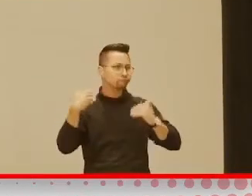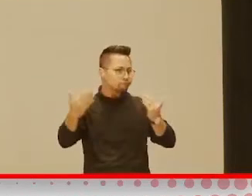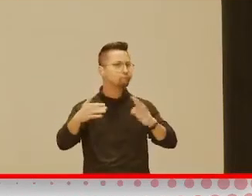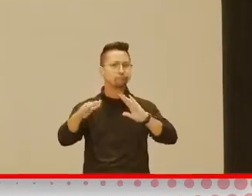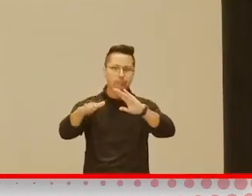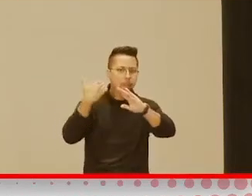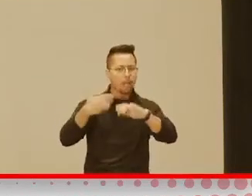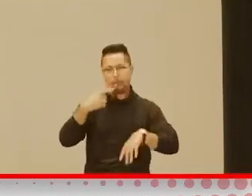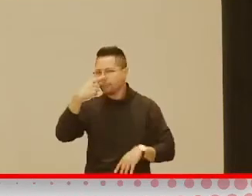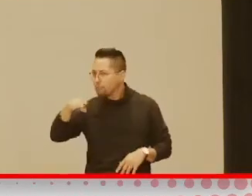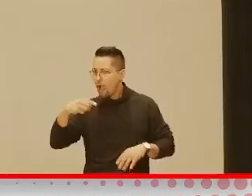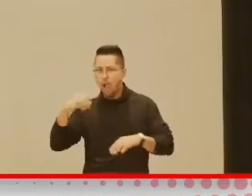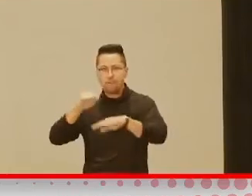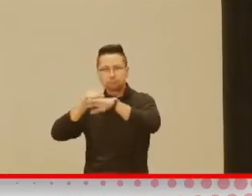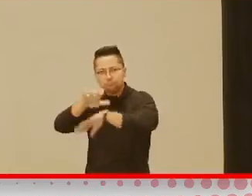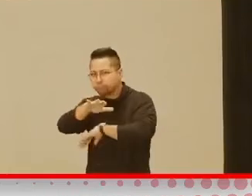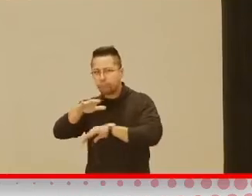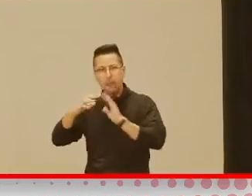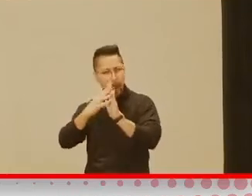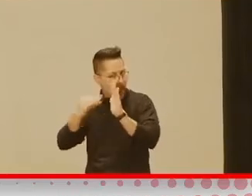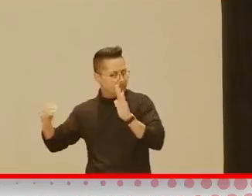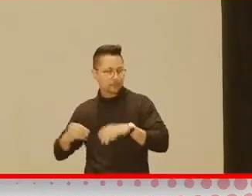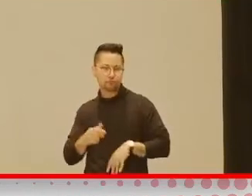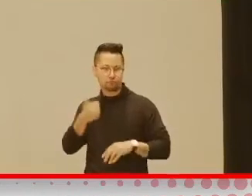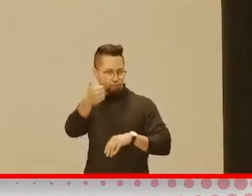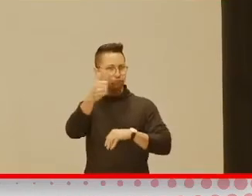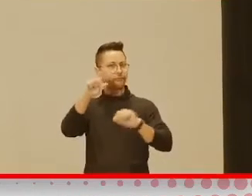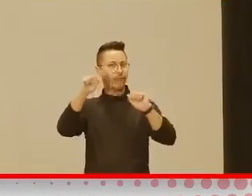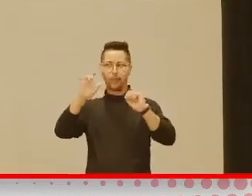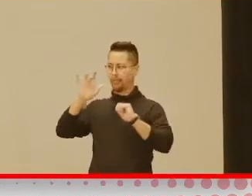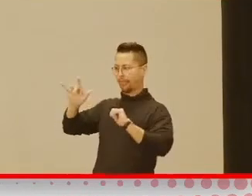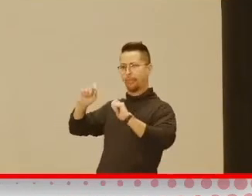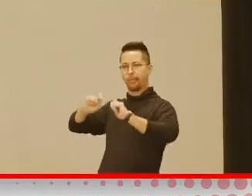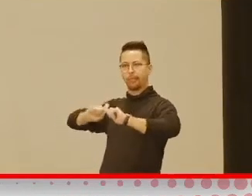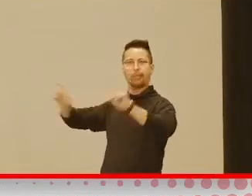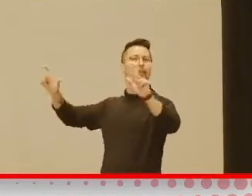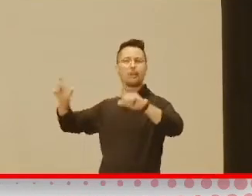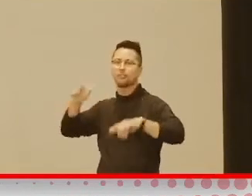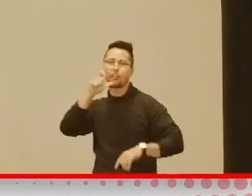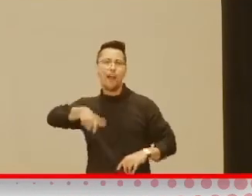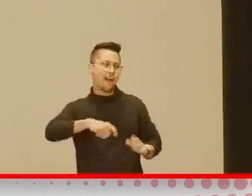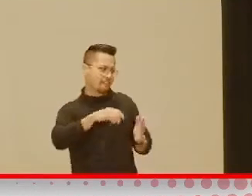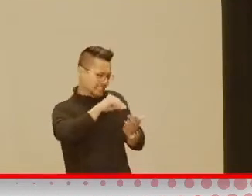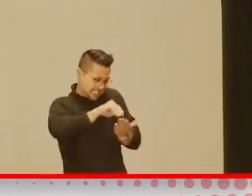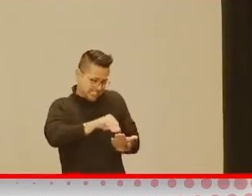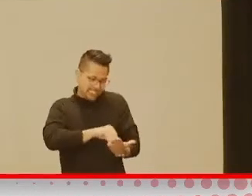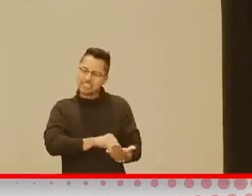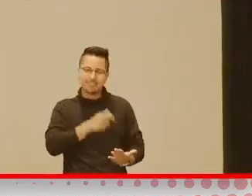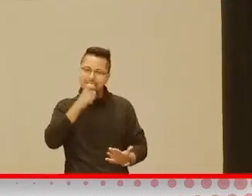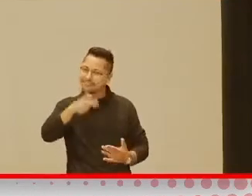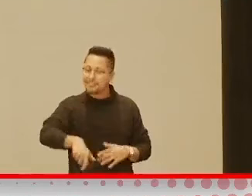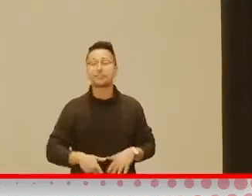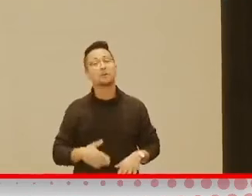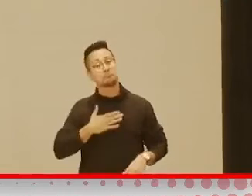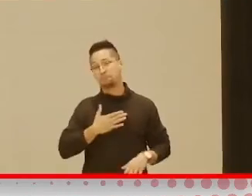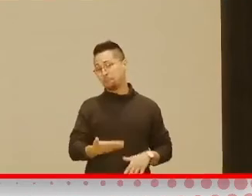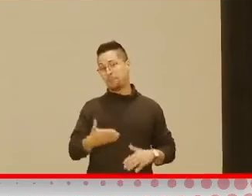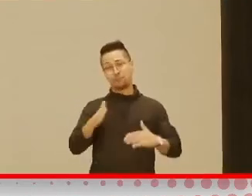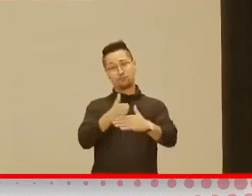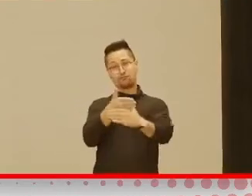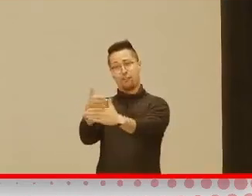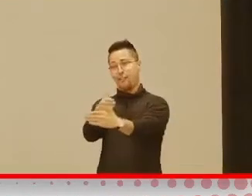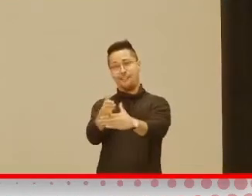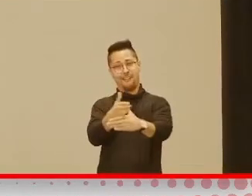copy of the slides so you'll be able to click right on these links and you don't have to write all these things down. So happy to share the resources.